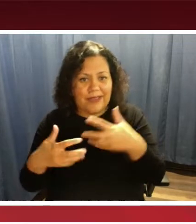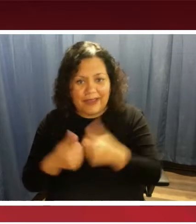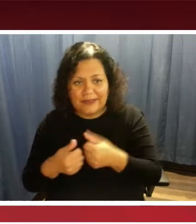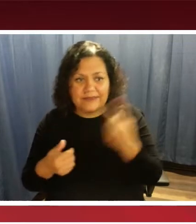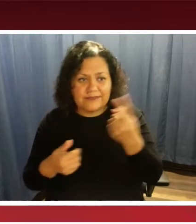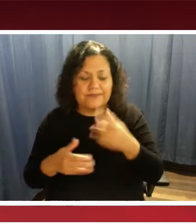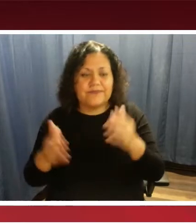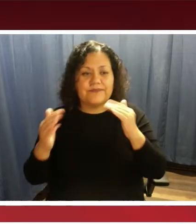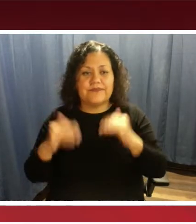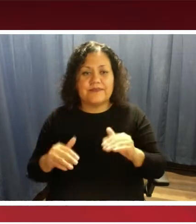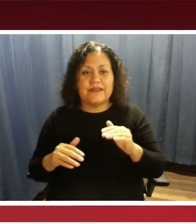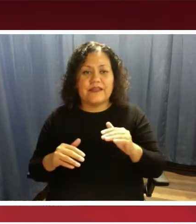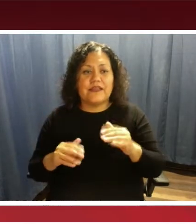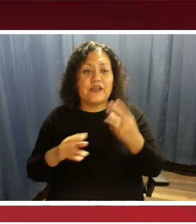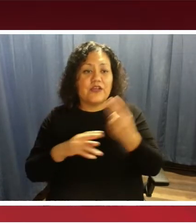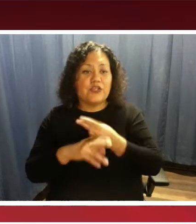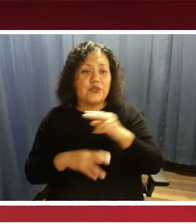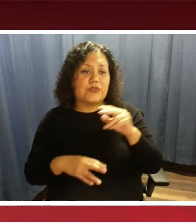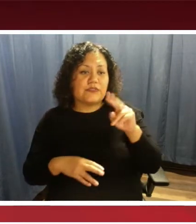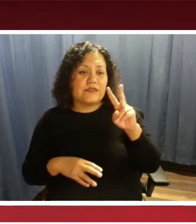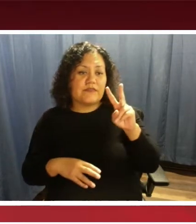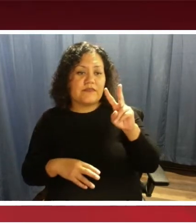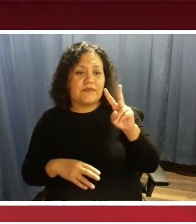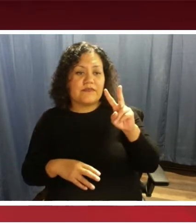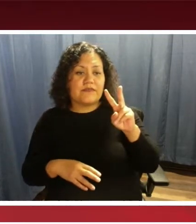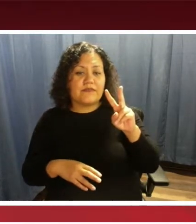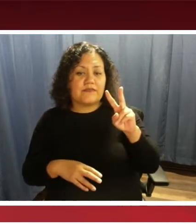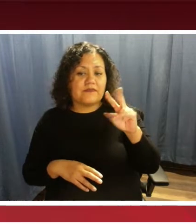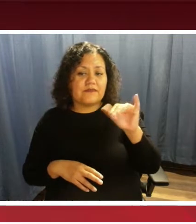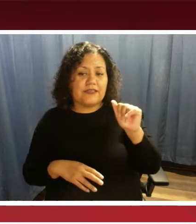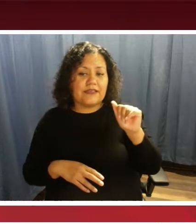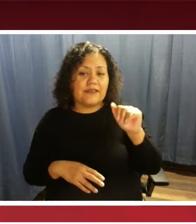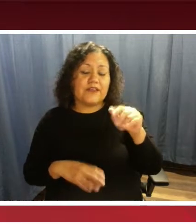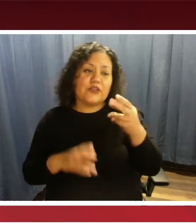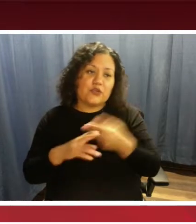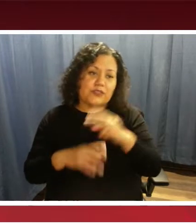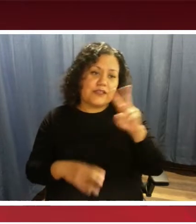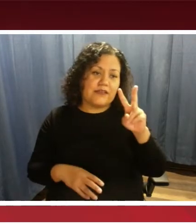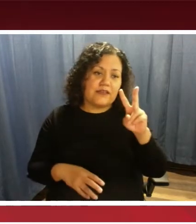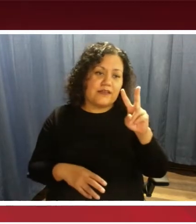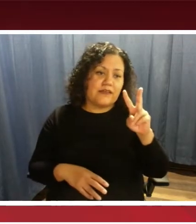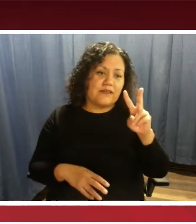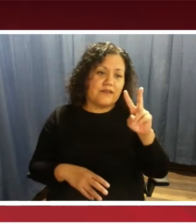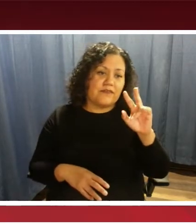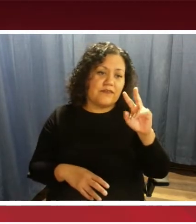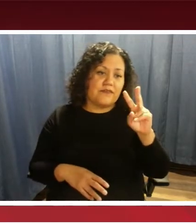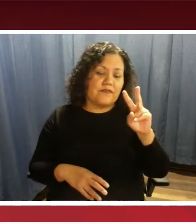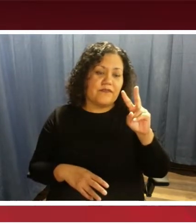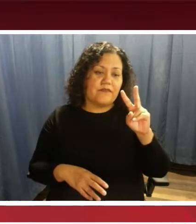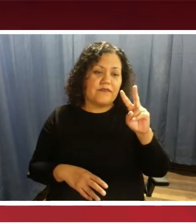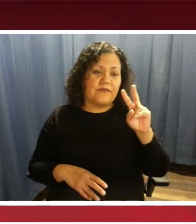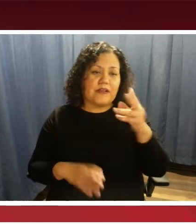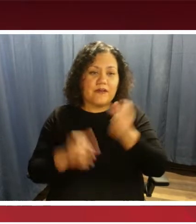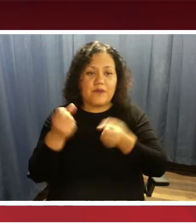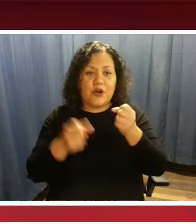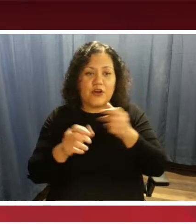So using VIA TransTrip, excuse me, using vehicle tracking in VOS, be aware that sometimes computer